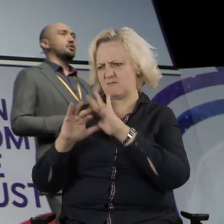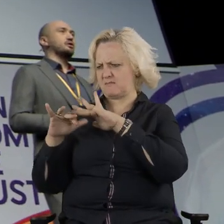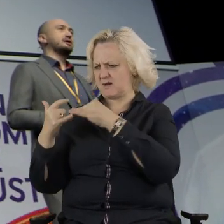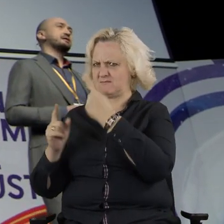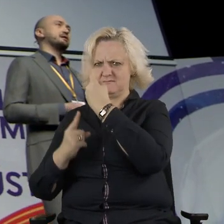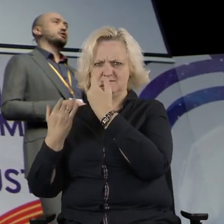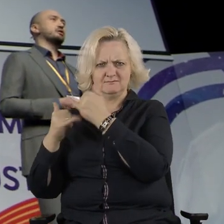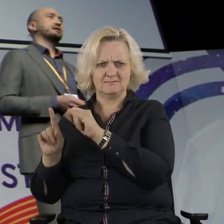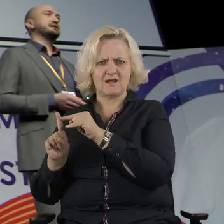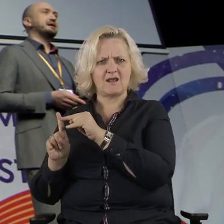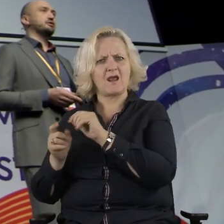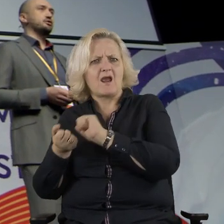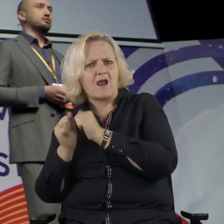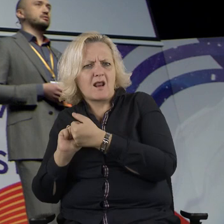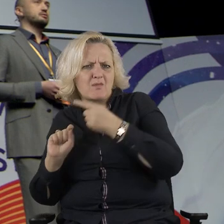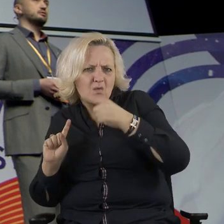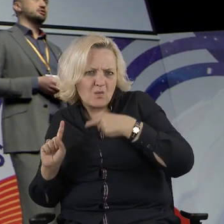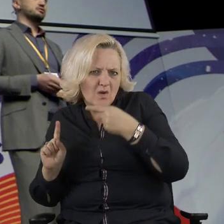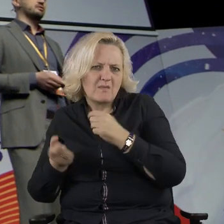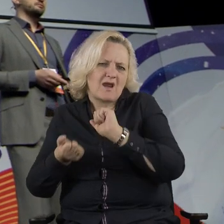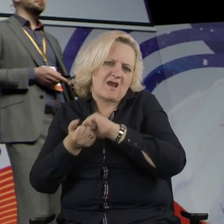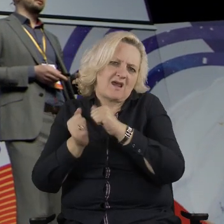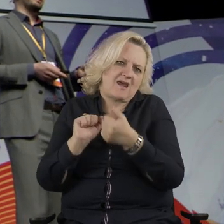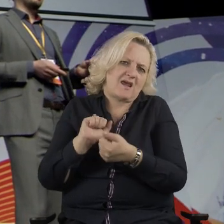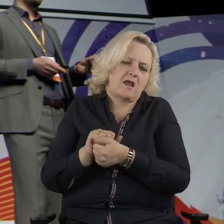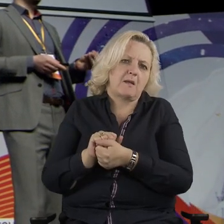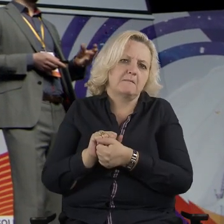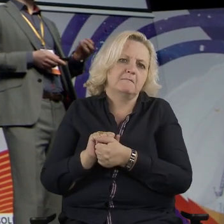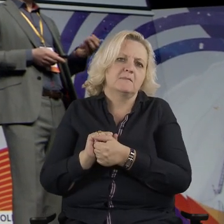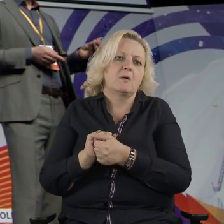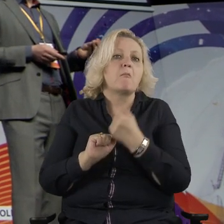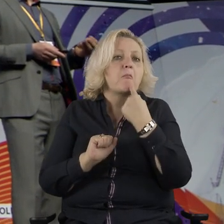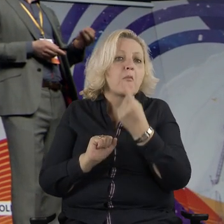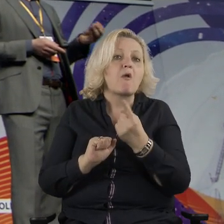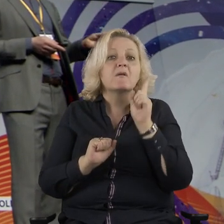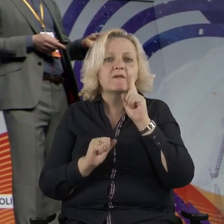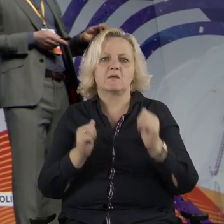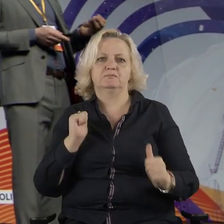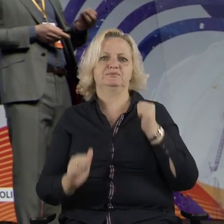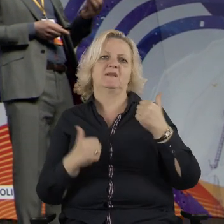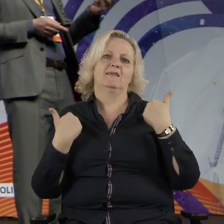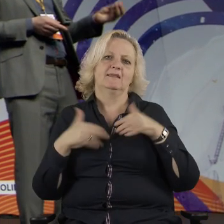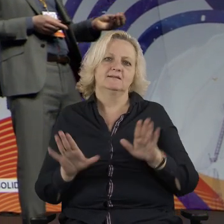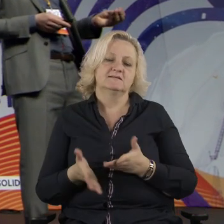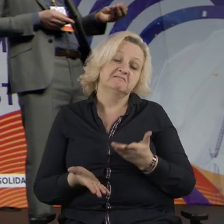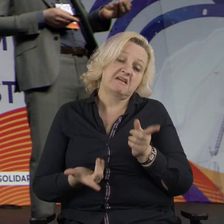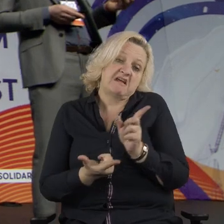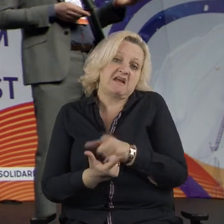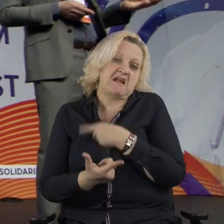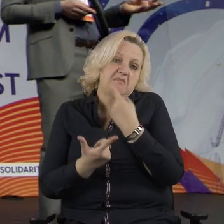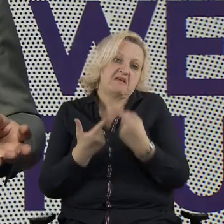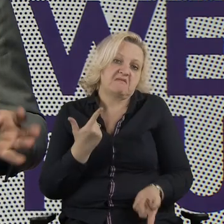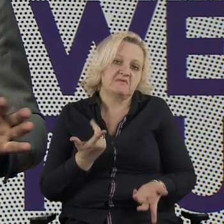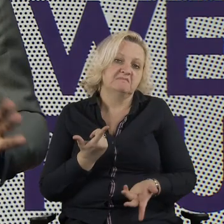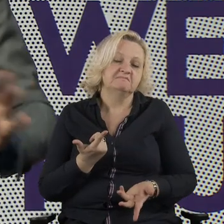or they're not telling you the truth. And in this case, the question is whether we should have selected them